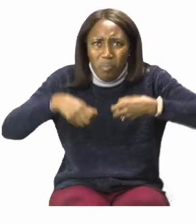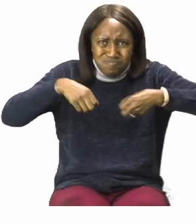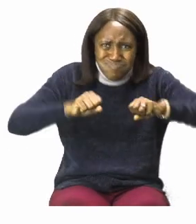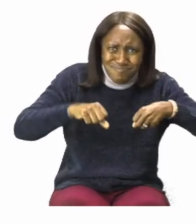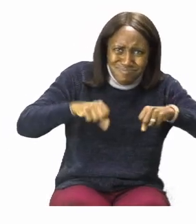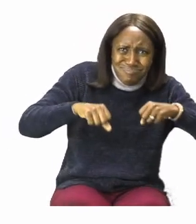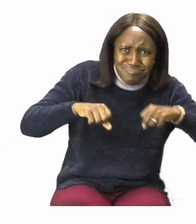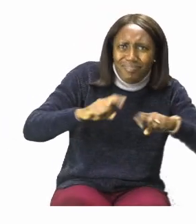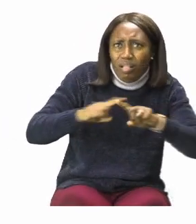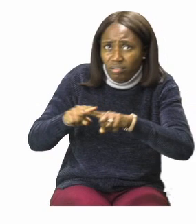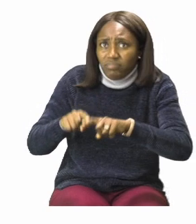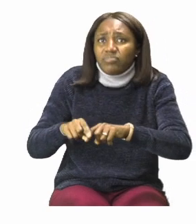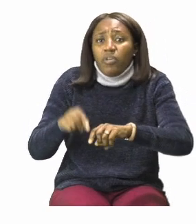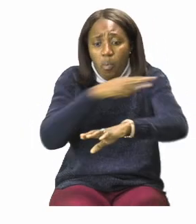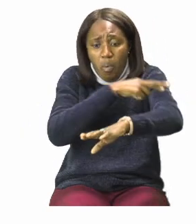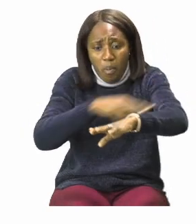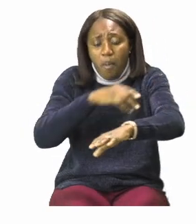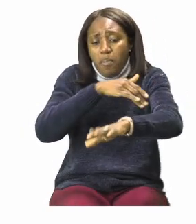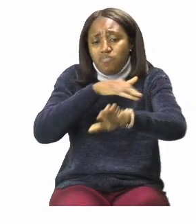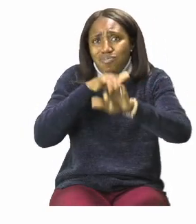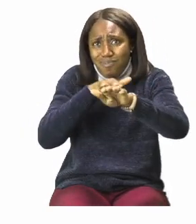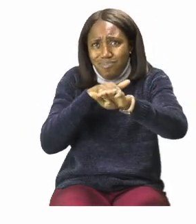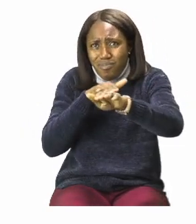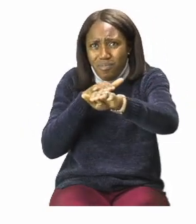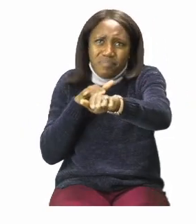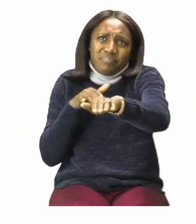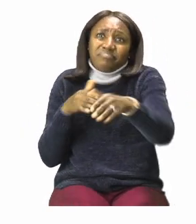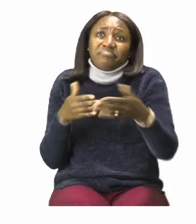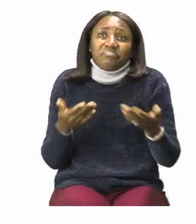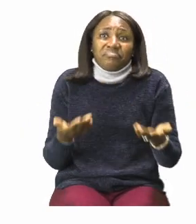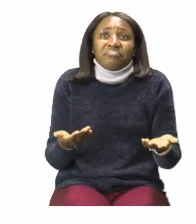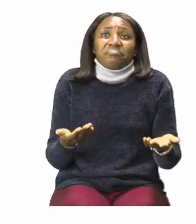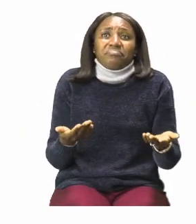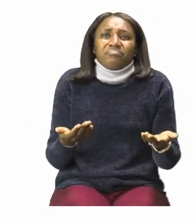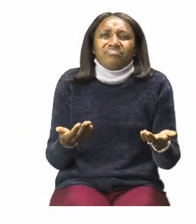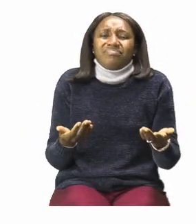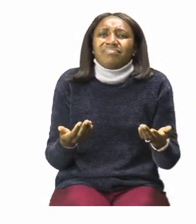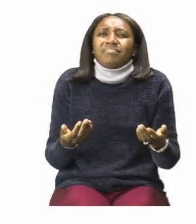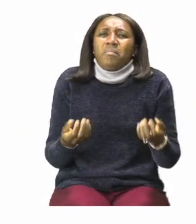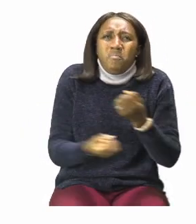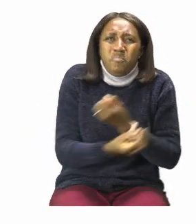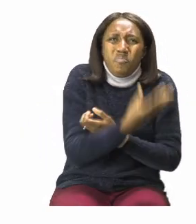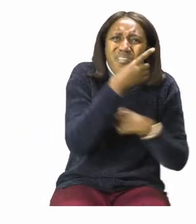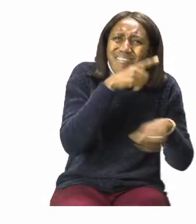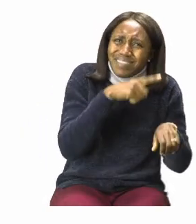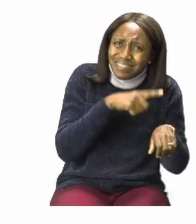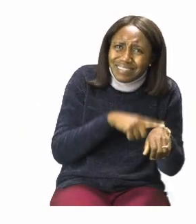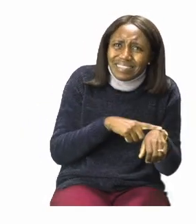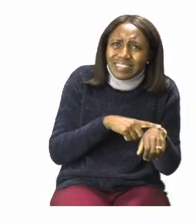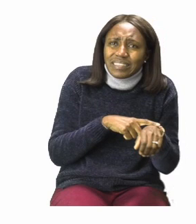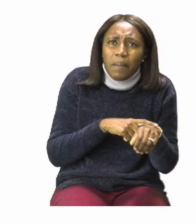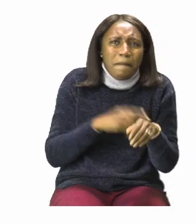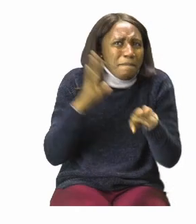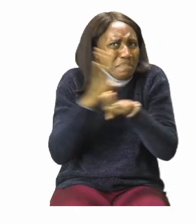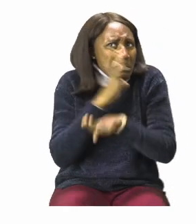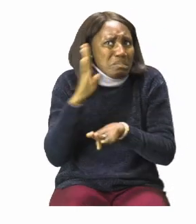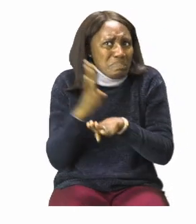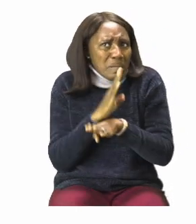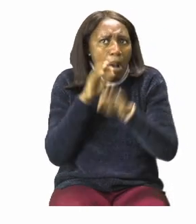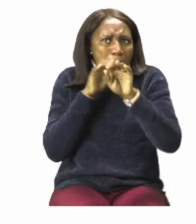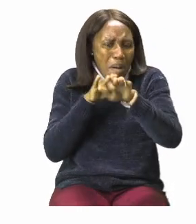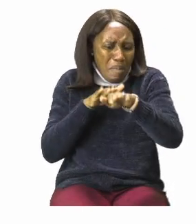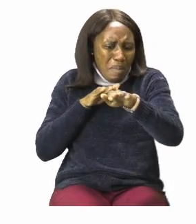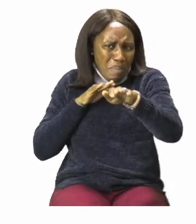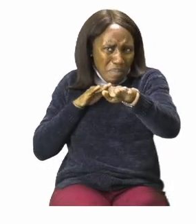moving on the road. Normally we find traffic is at its heaviest in the mornings and